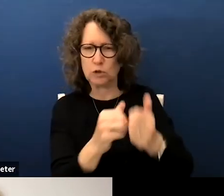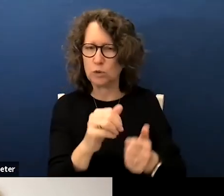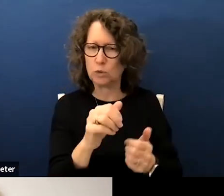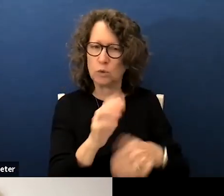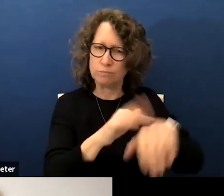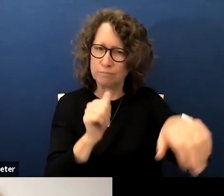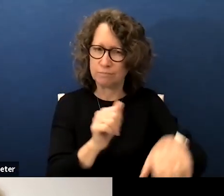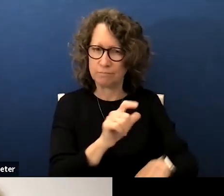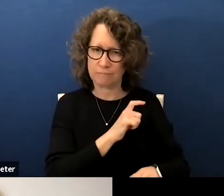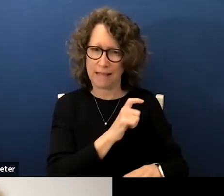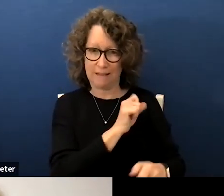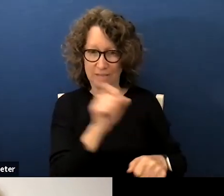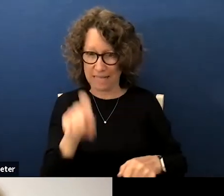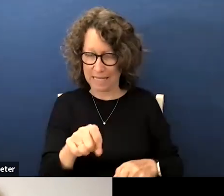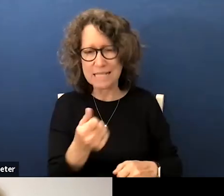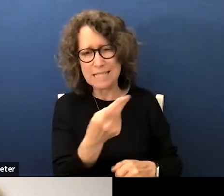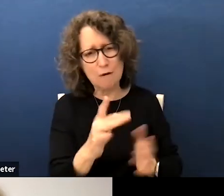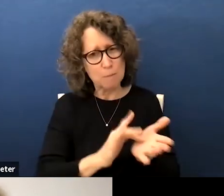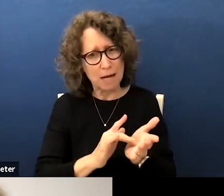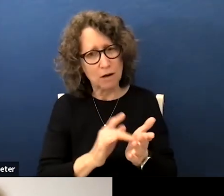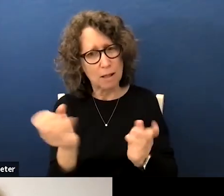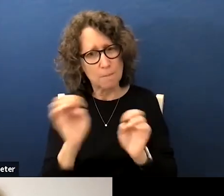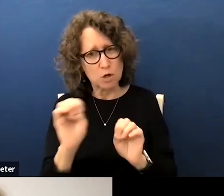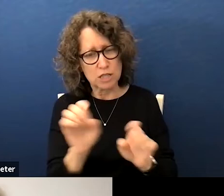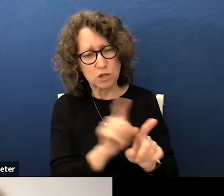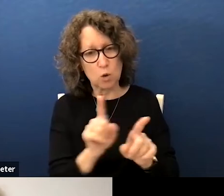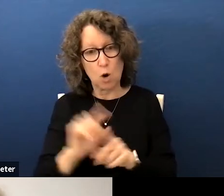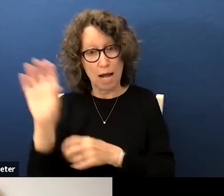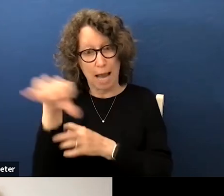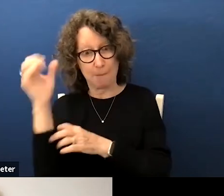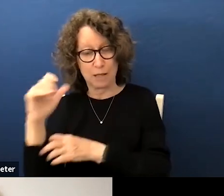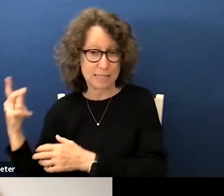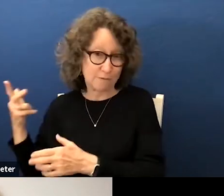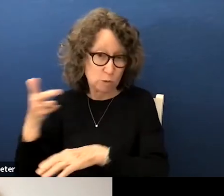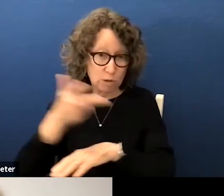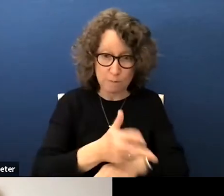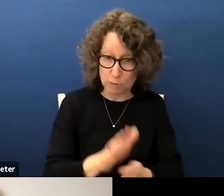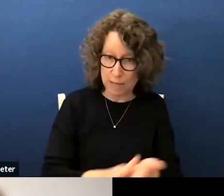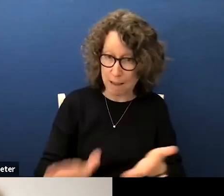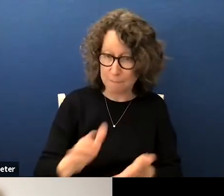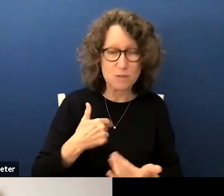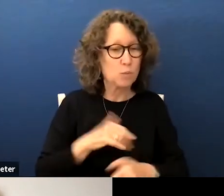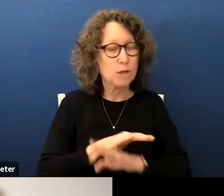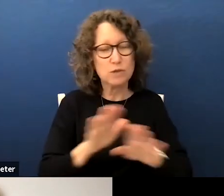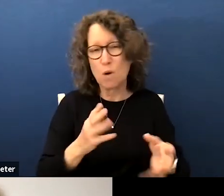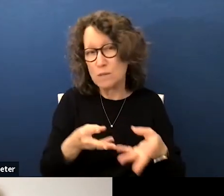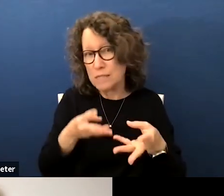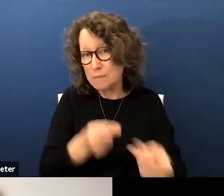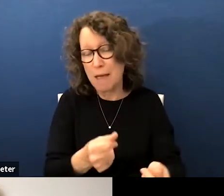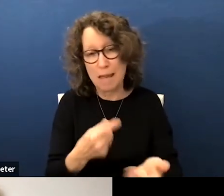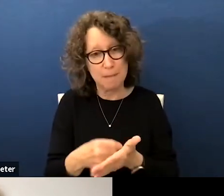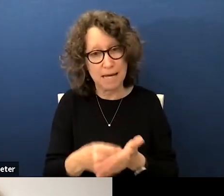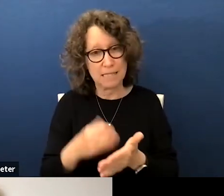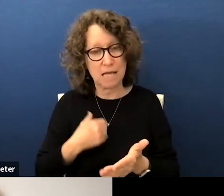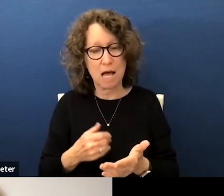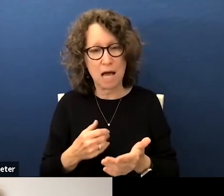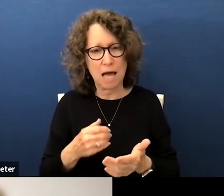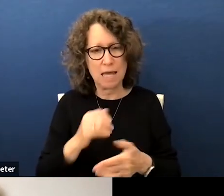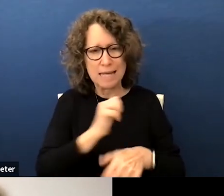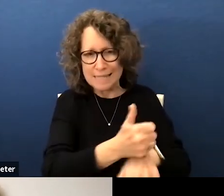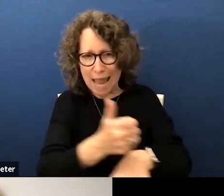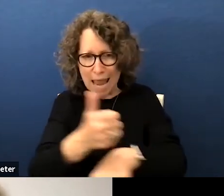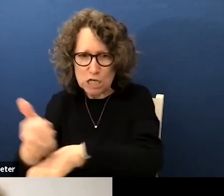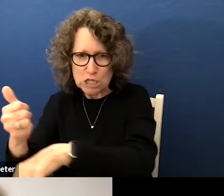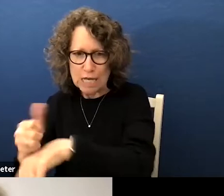there have been several medical emergencies this year where an ambulance has had to come to campus but we do not spend funds on stationing an